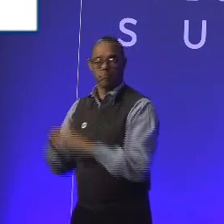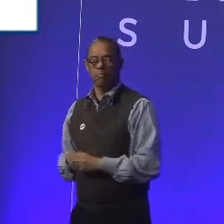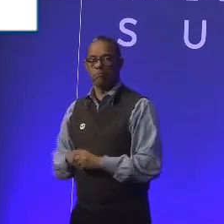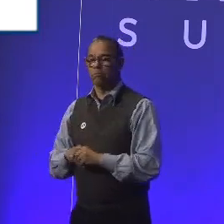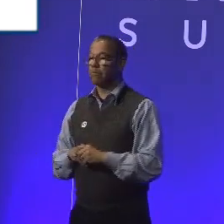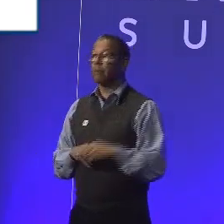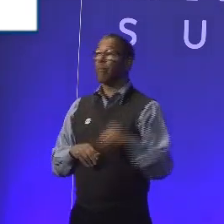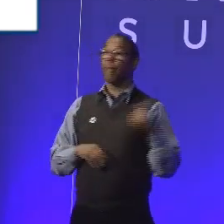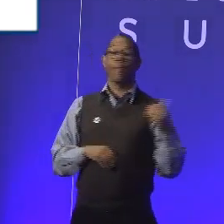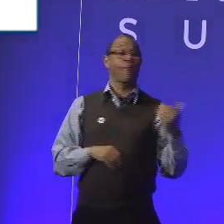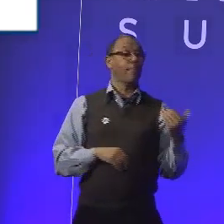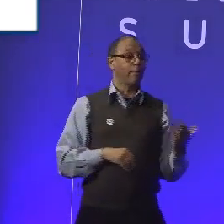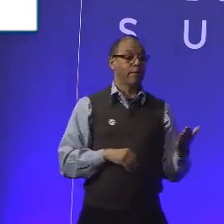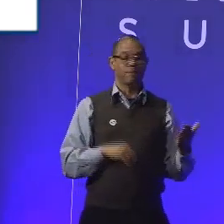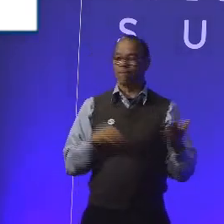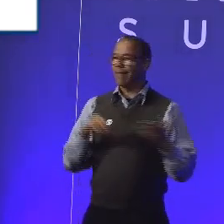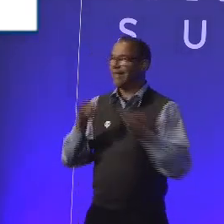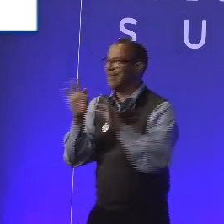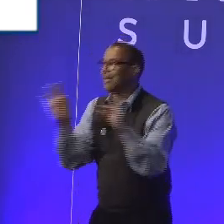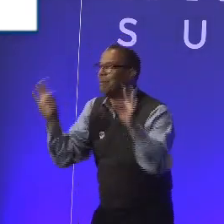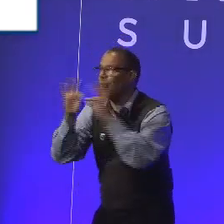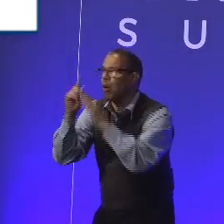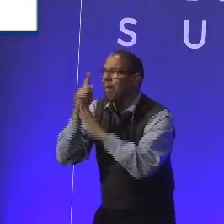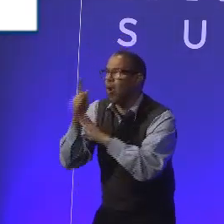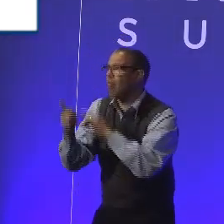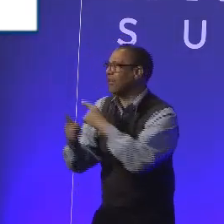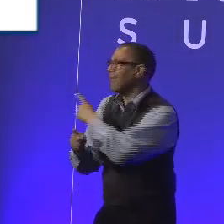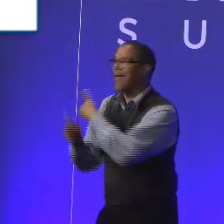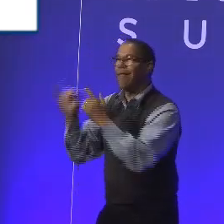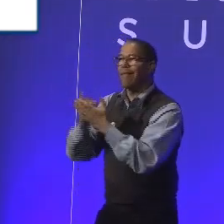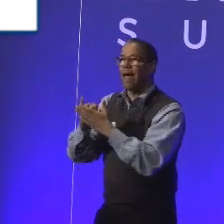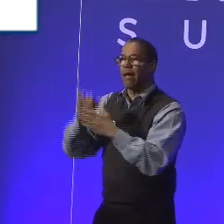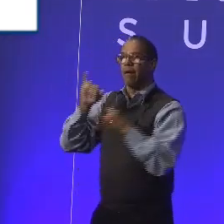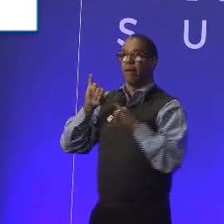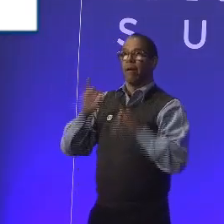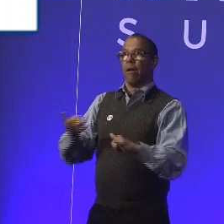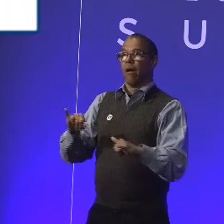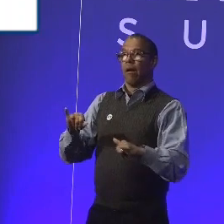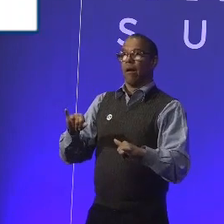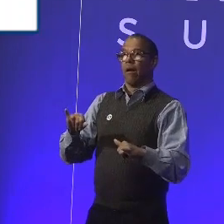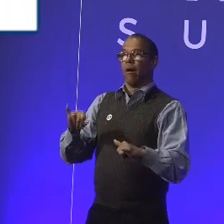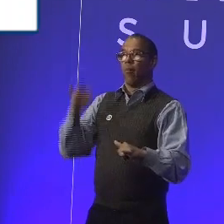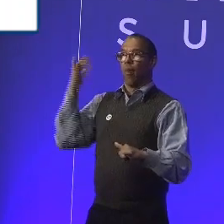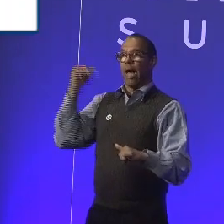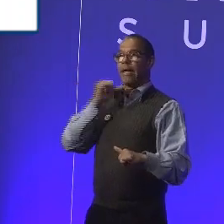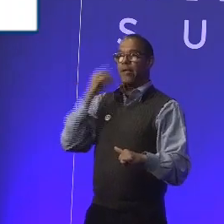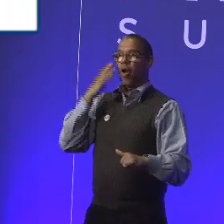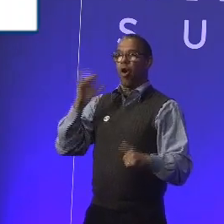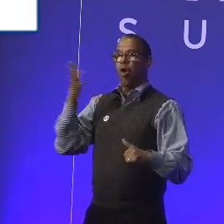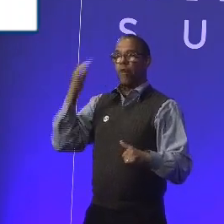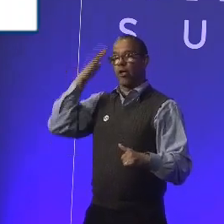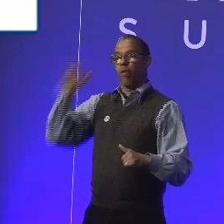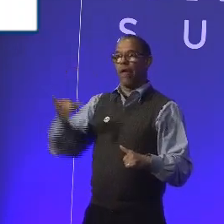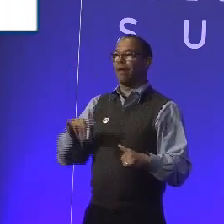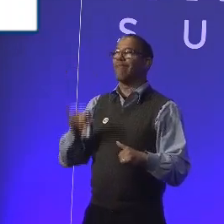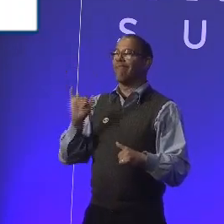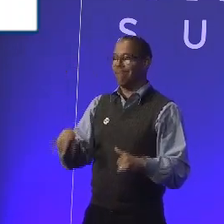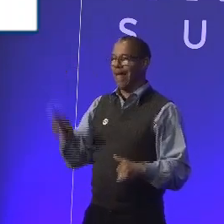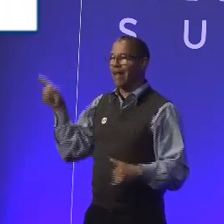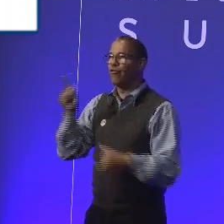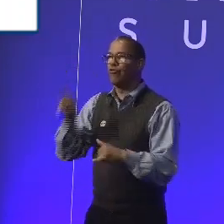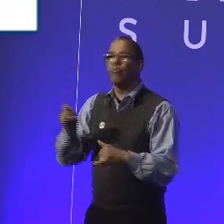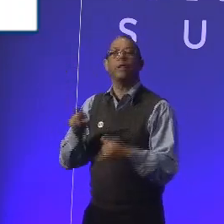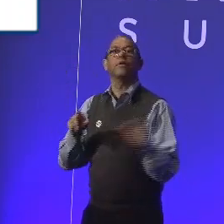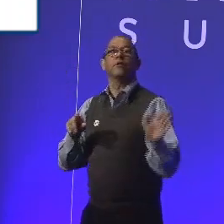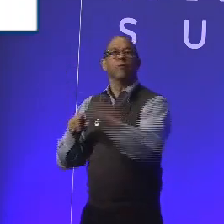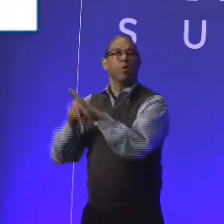So there's a super important moment there. It's like, it's just that penny drop moment. It's like, why did I not know that? And I think that's, that should almost be the takeaway from any